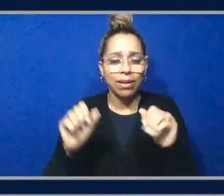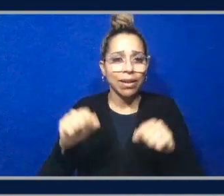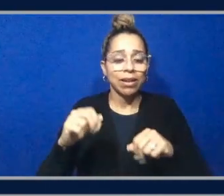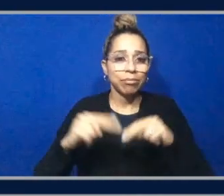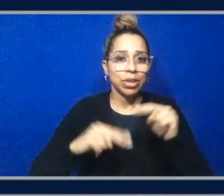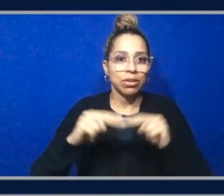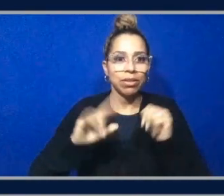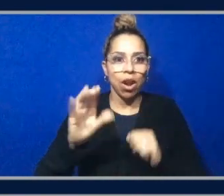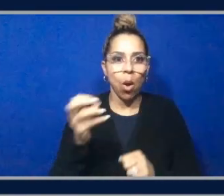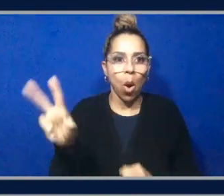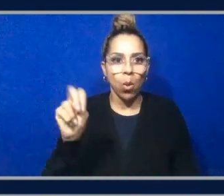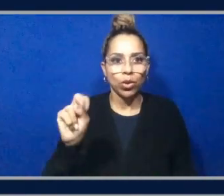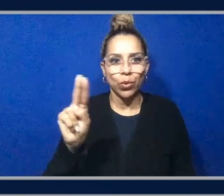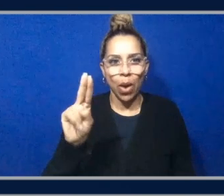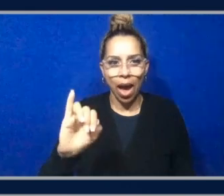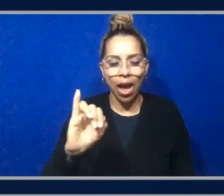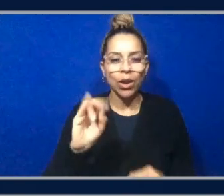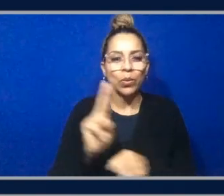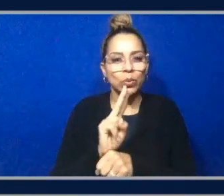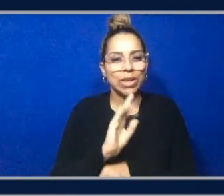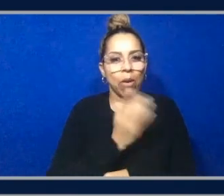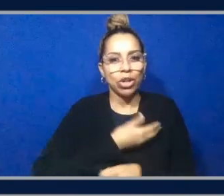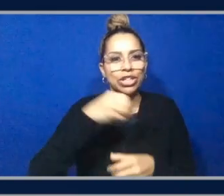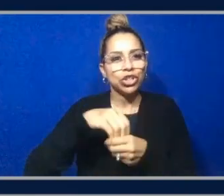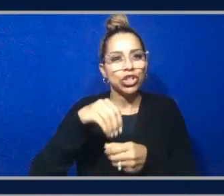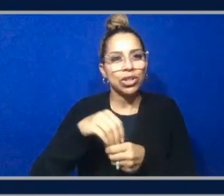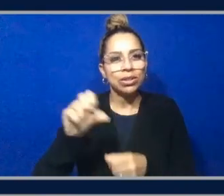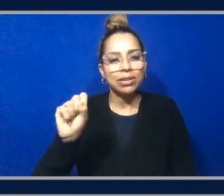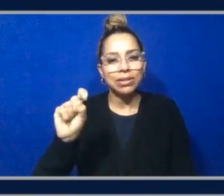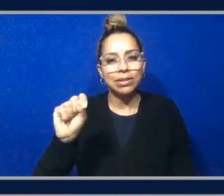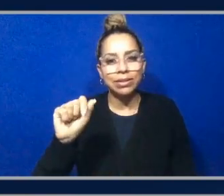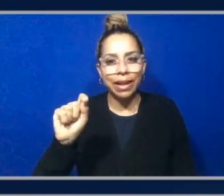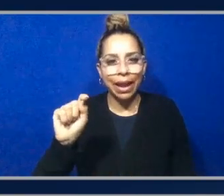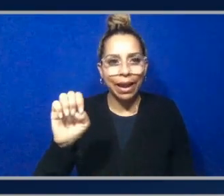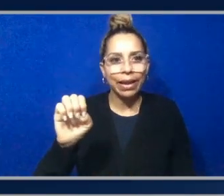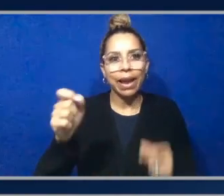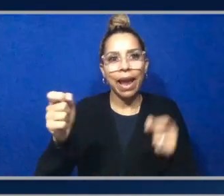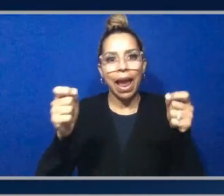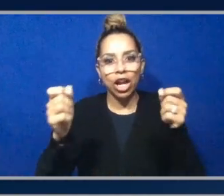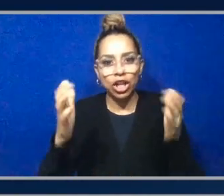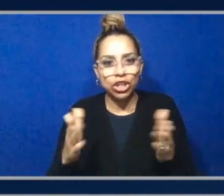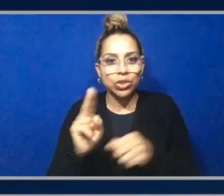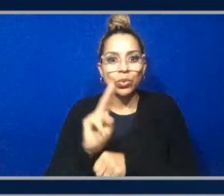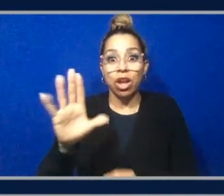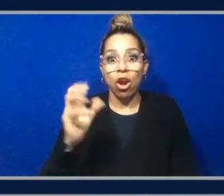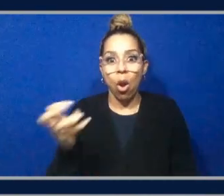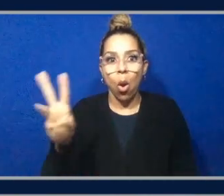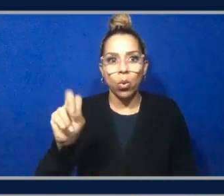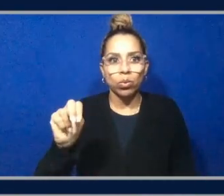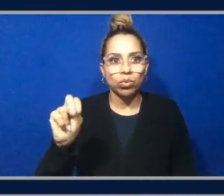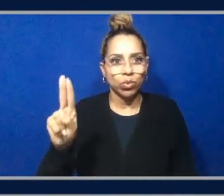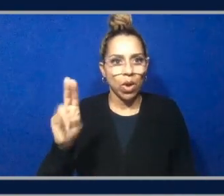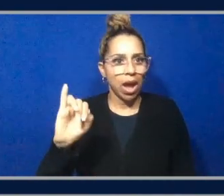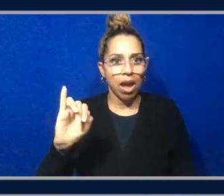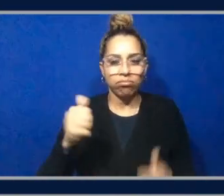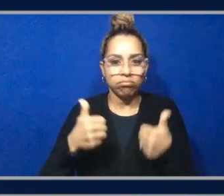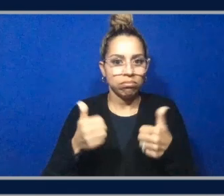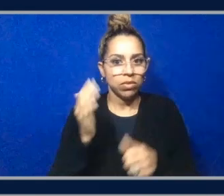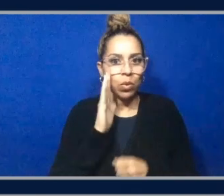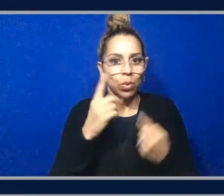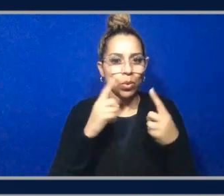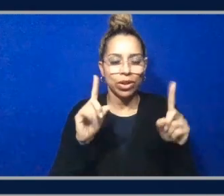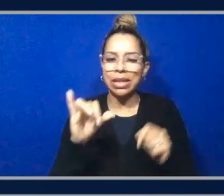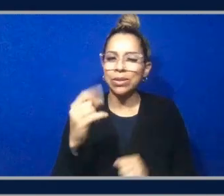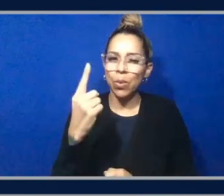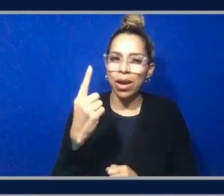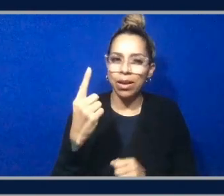internal state and handlers and stuff like that and just use their own ui and that would totally work and that was one of the big things that we kind of built